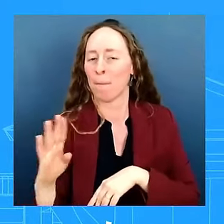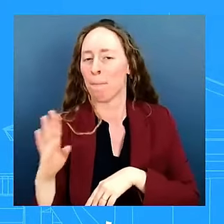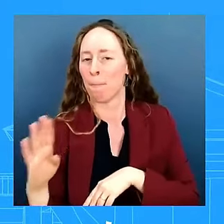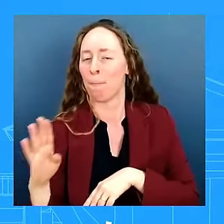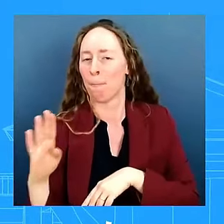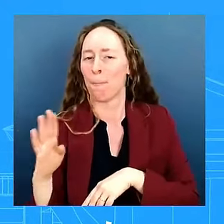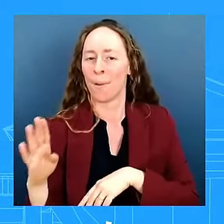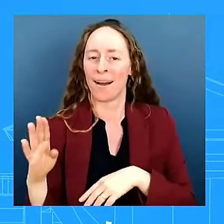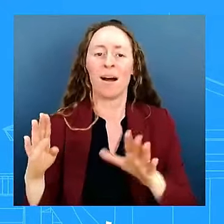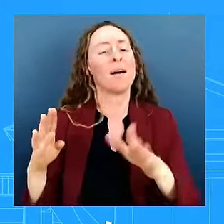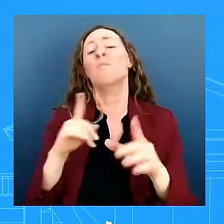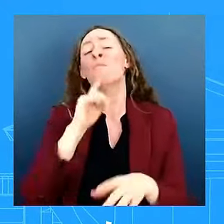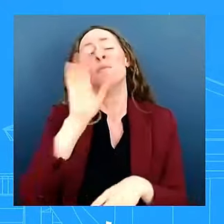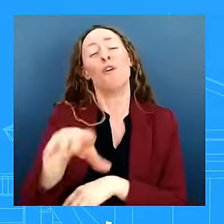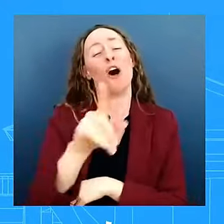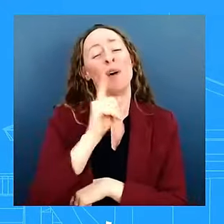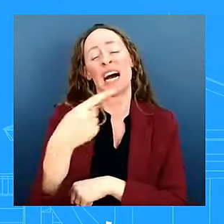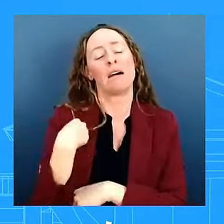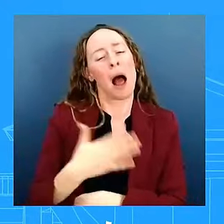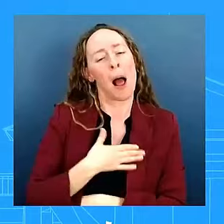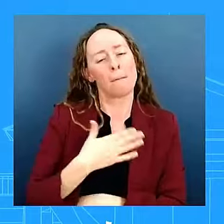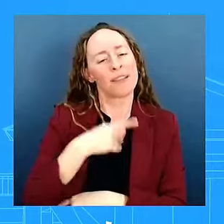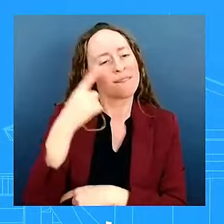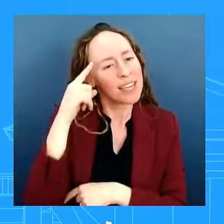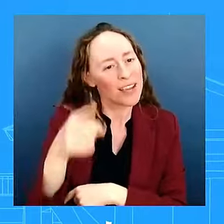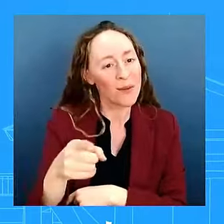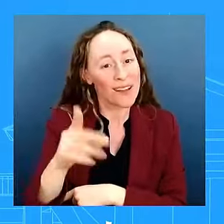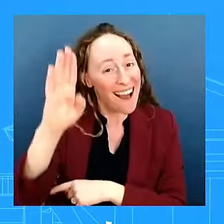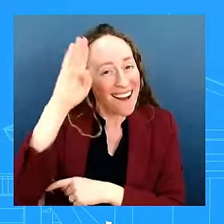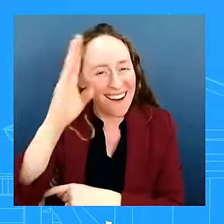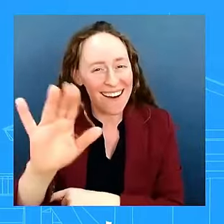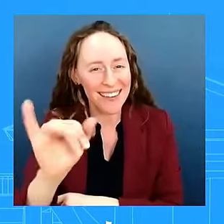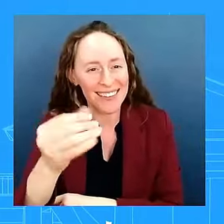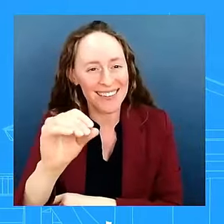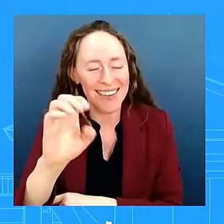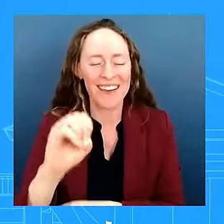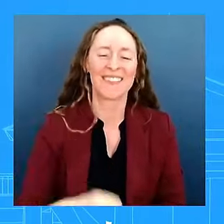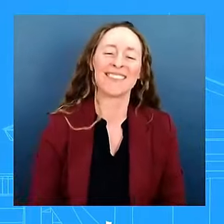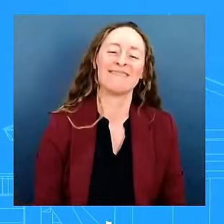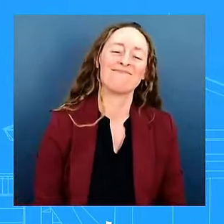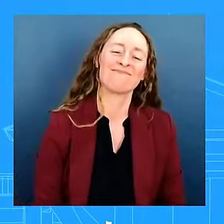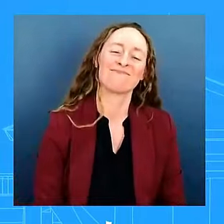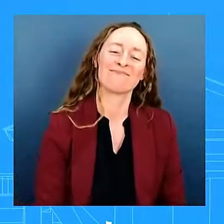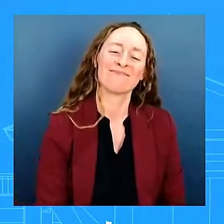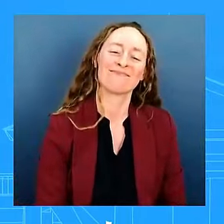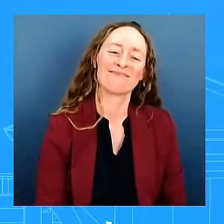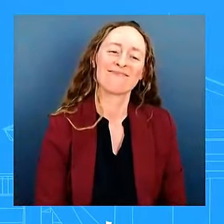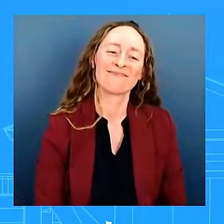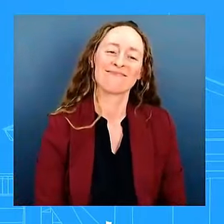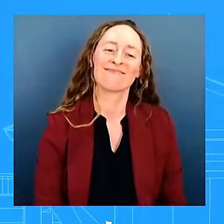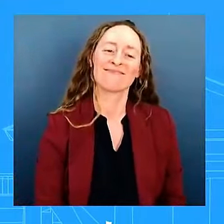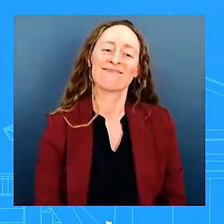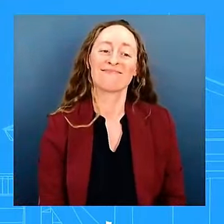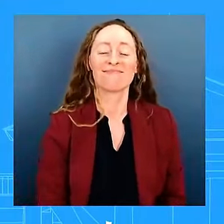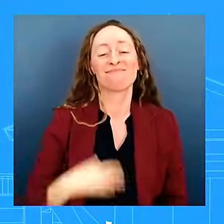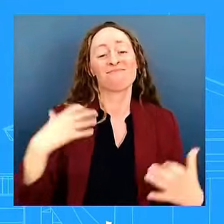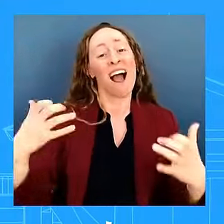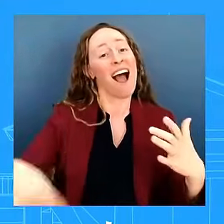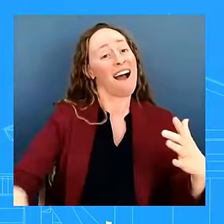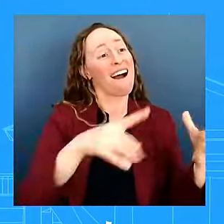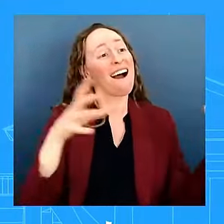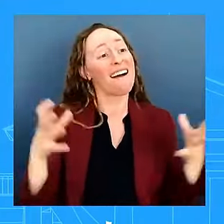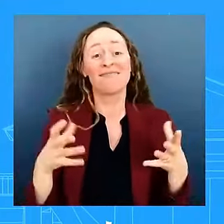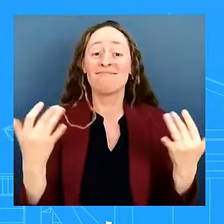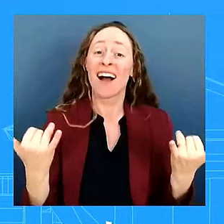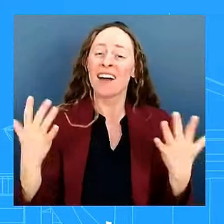joe hi uh please join us in wishing them in all seriousness a lifetime of love